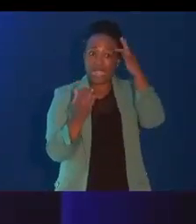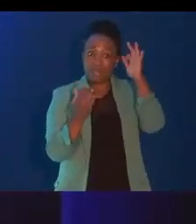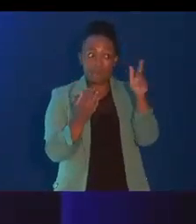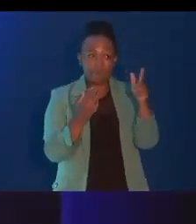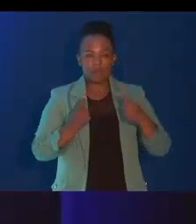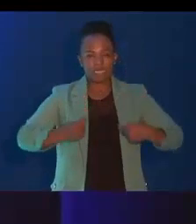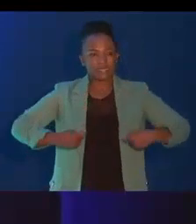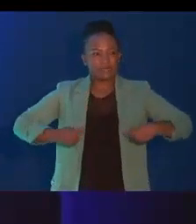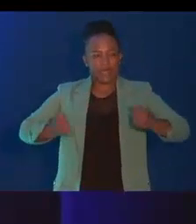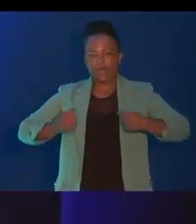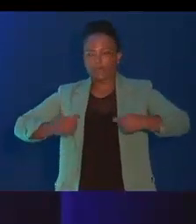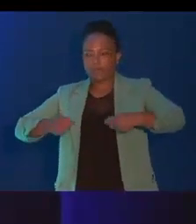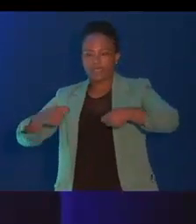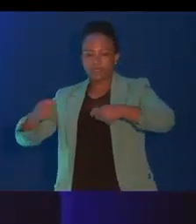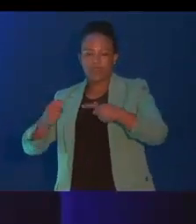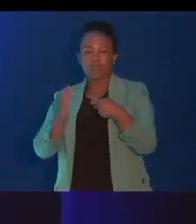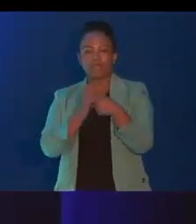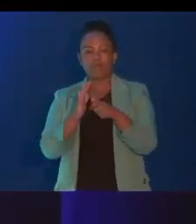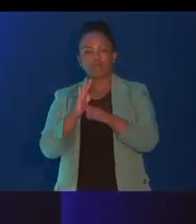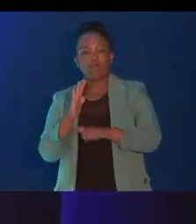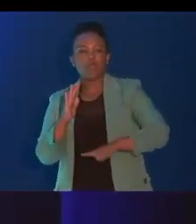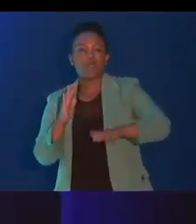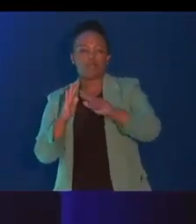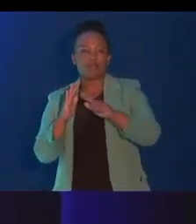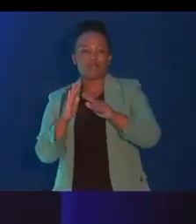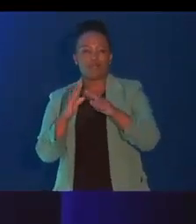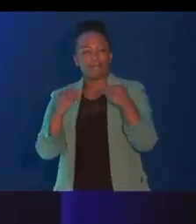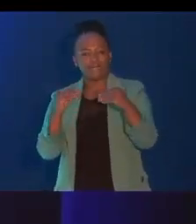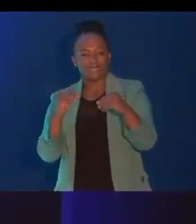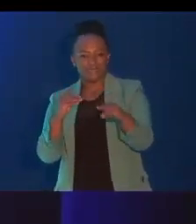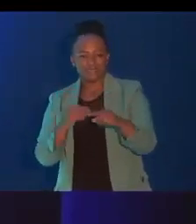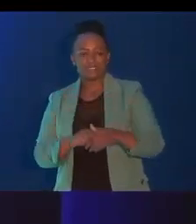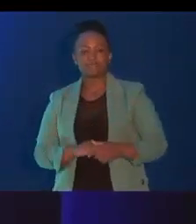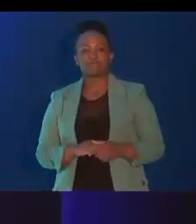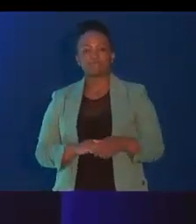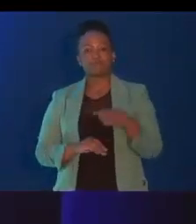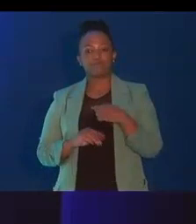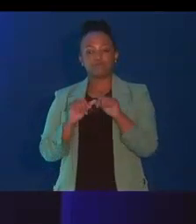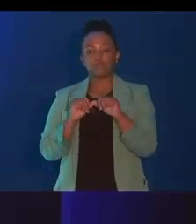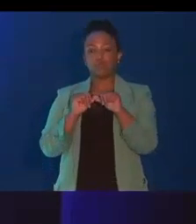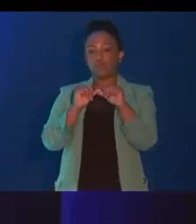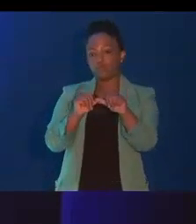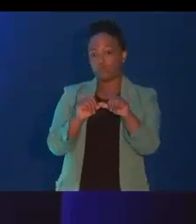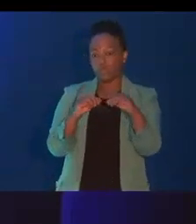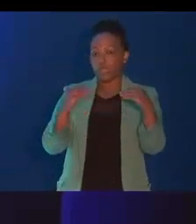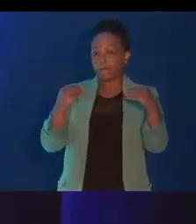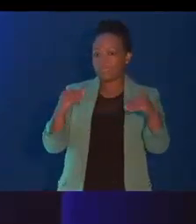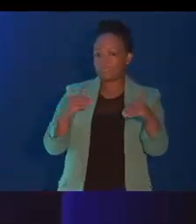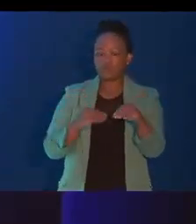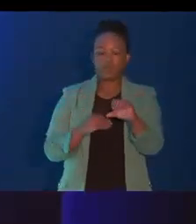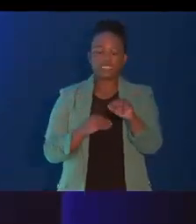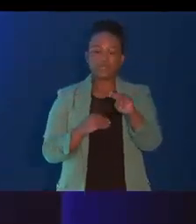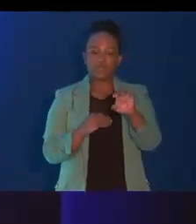goes to local enterprises and products. We will continue assisting small and medium enterprises